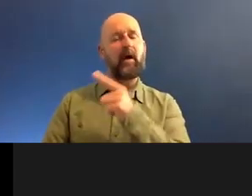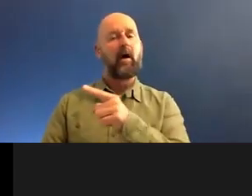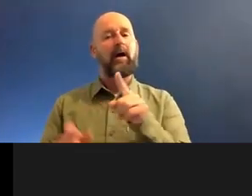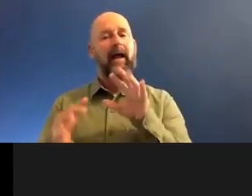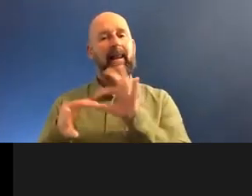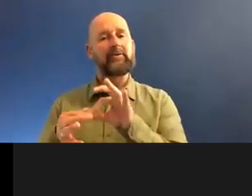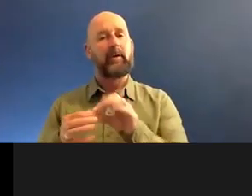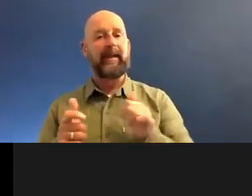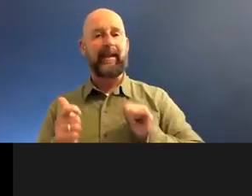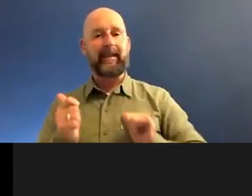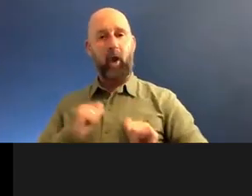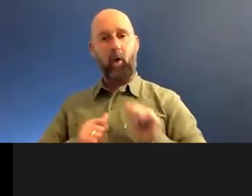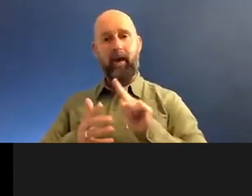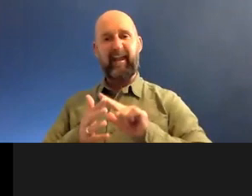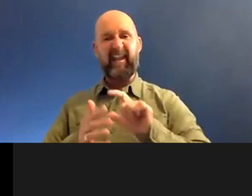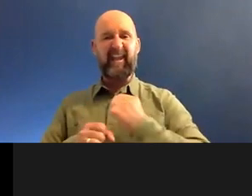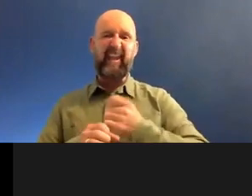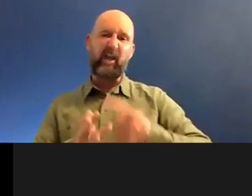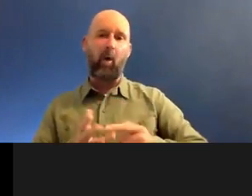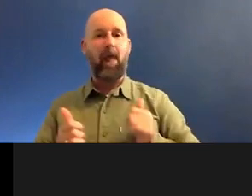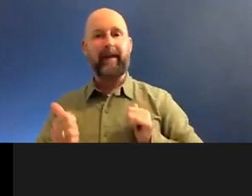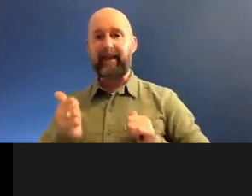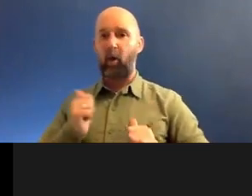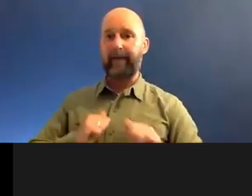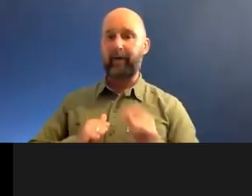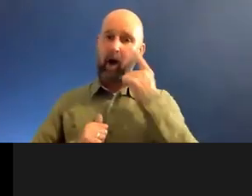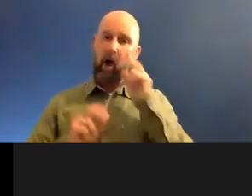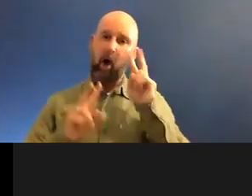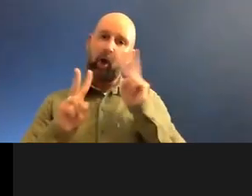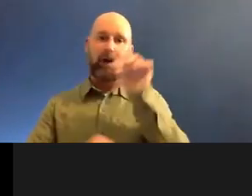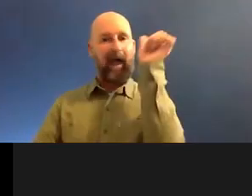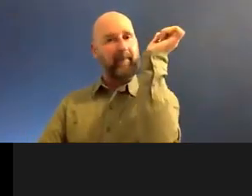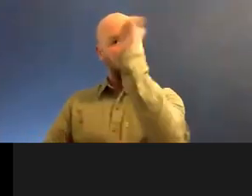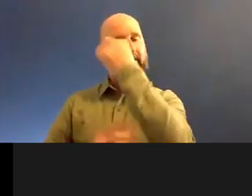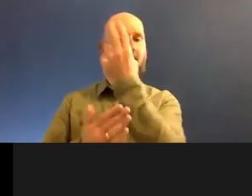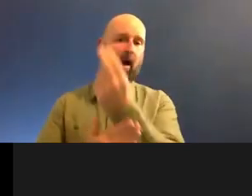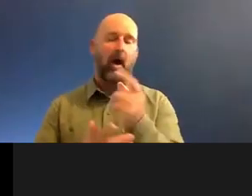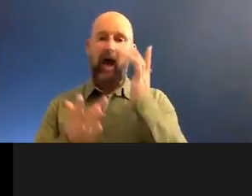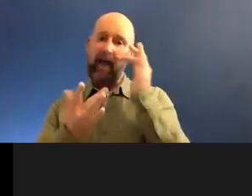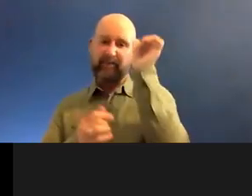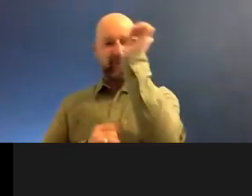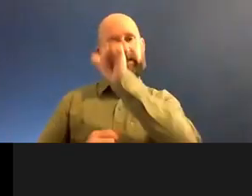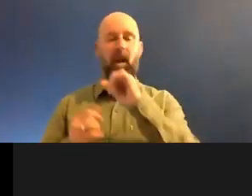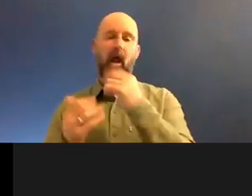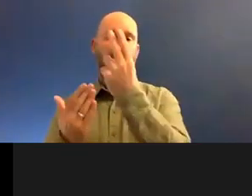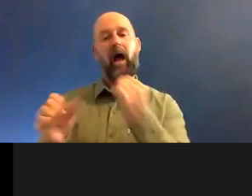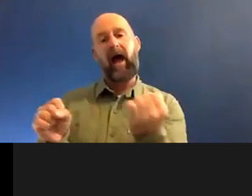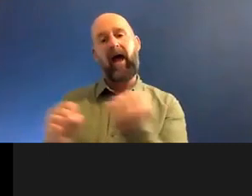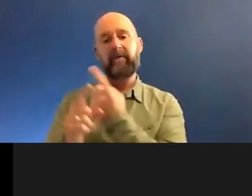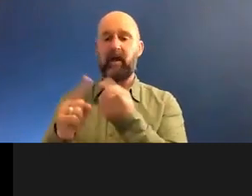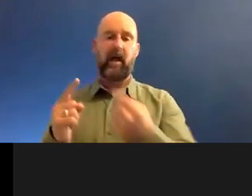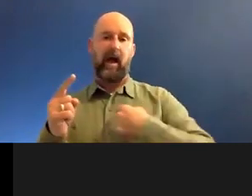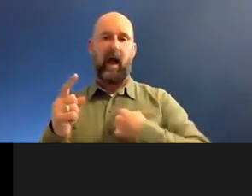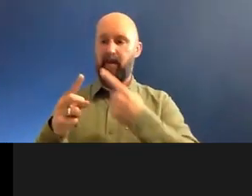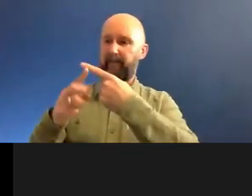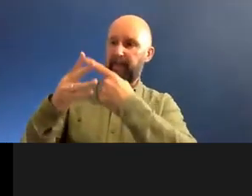You're trying to show your egos on presentation. Look, look how clever I am. Look how sophisticated I've done this. I, I,